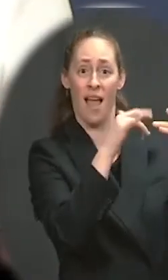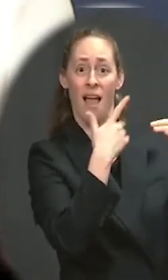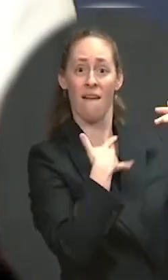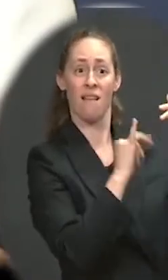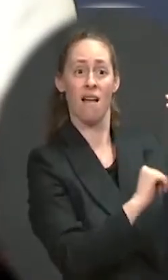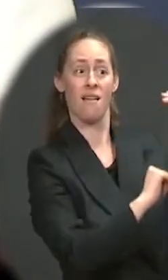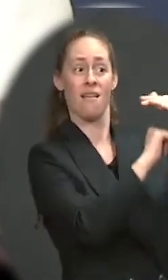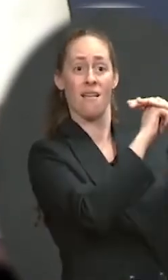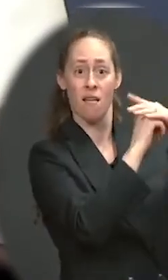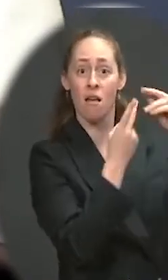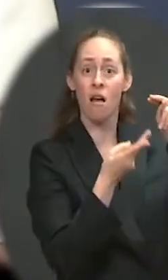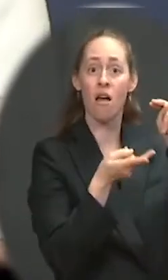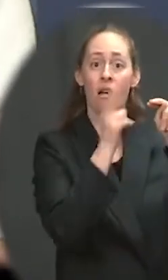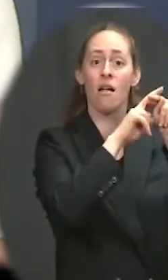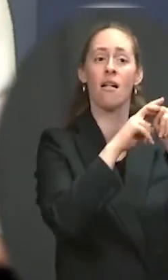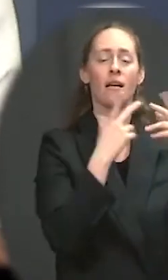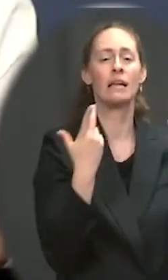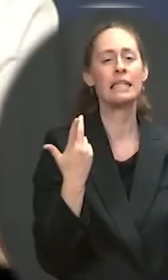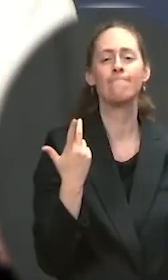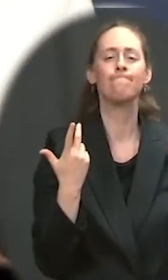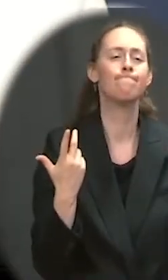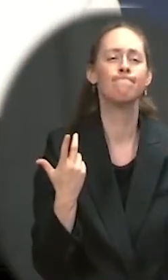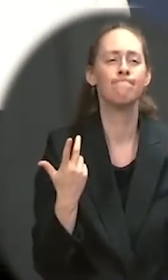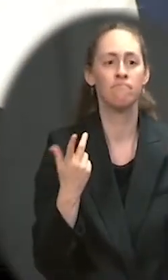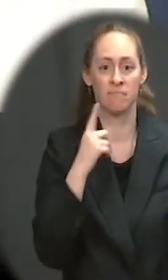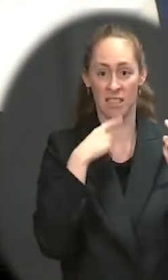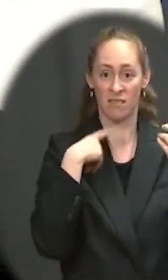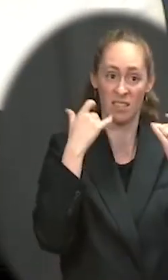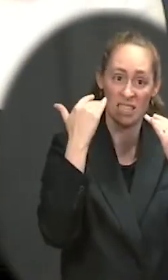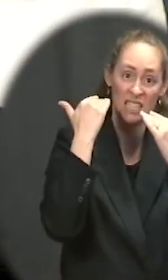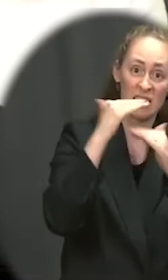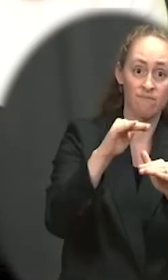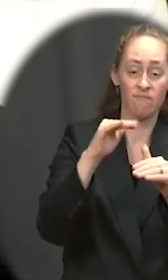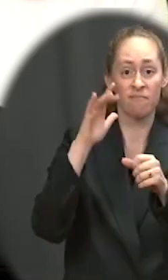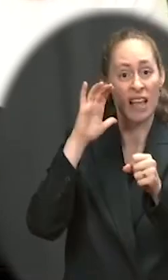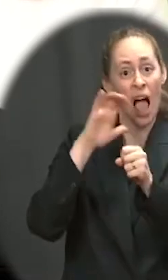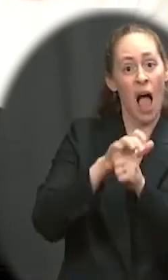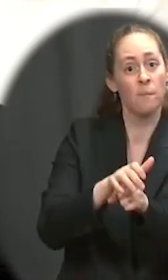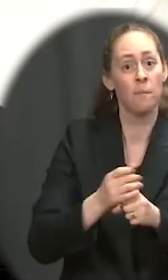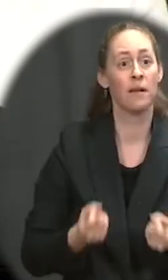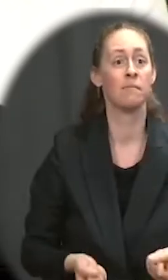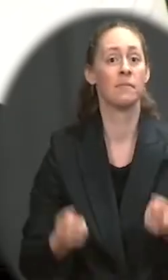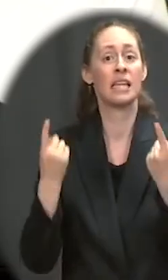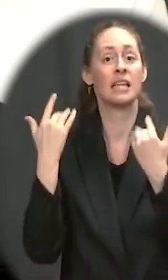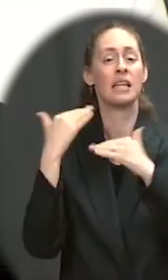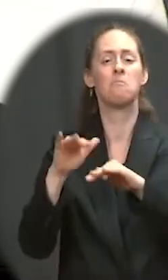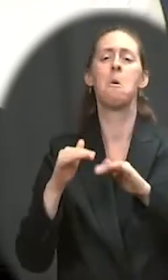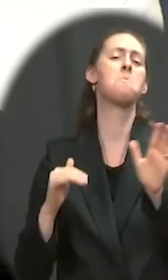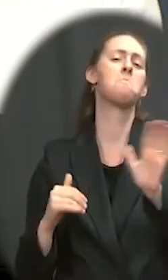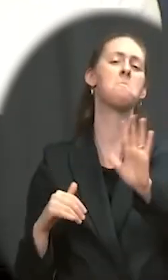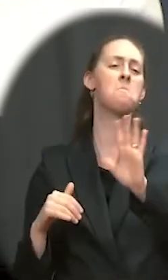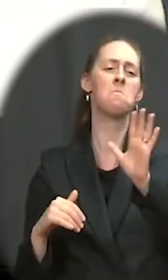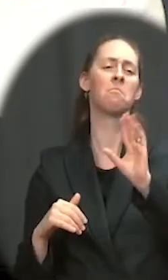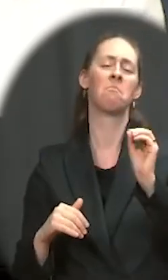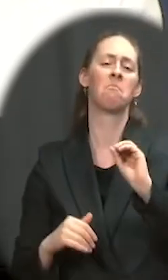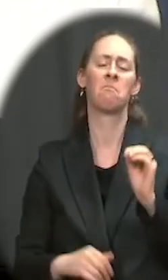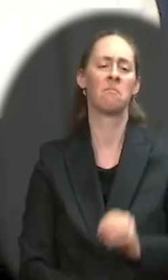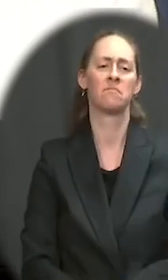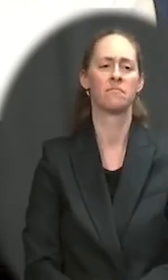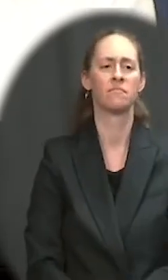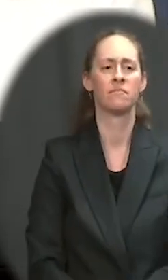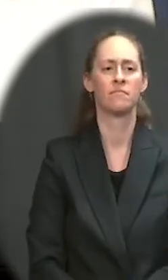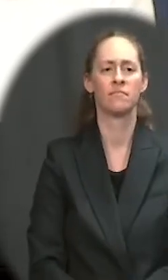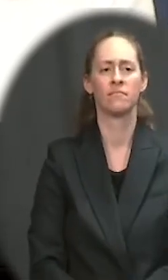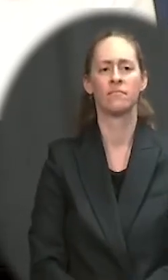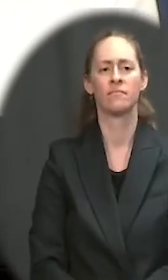has already approved, right? It has been the case for many years. And there have been bipartisan votes to